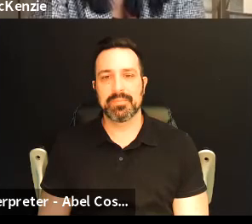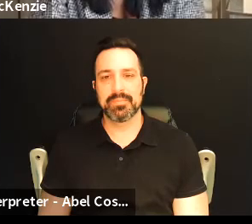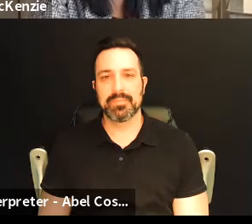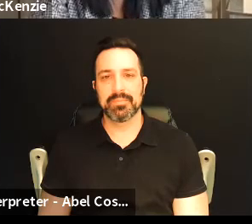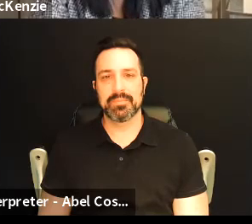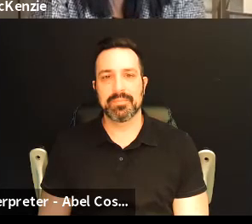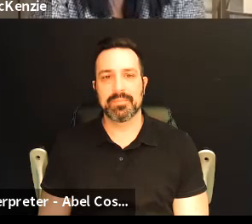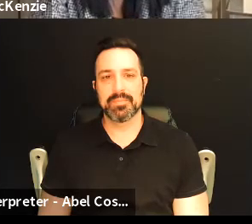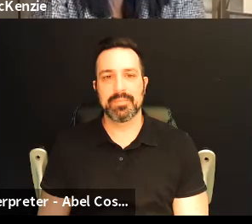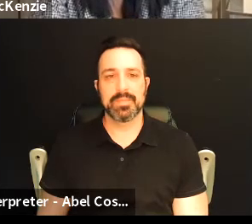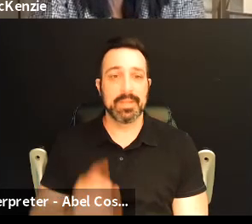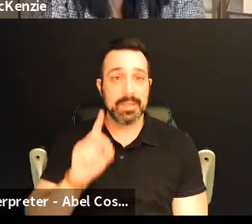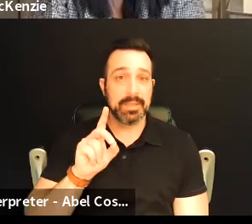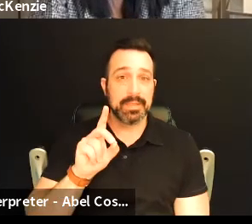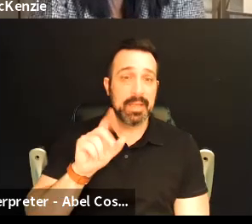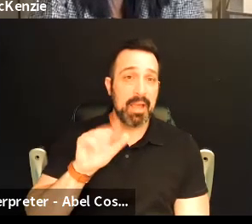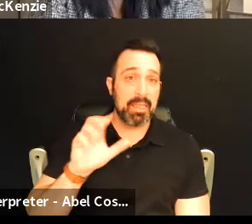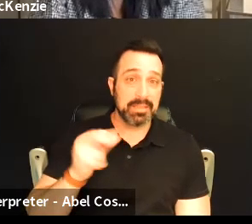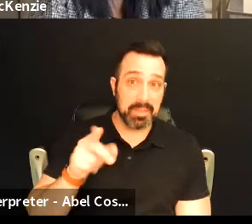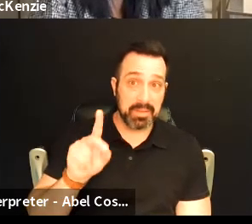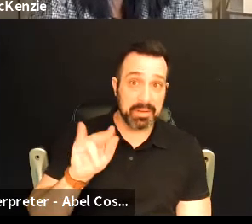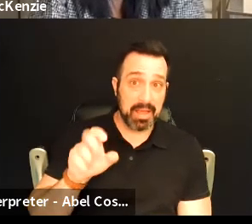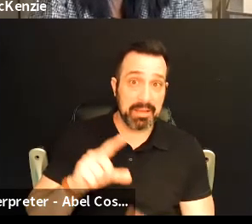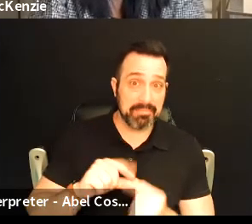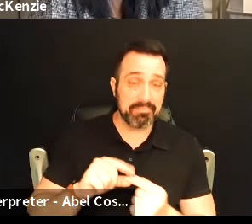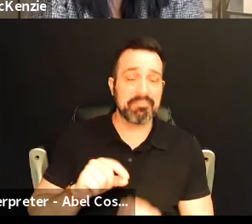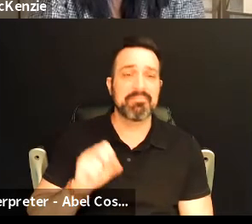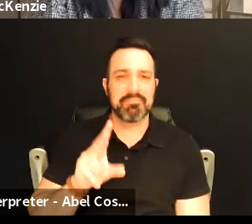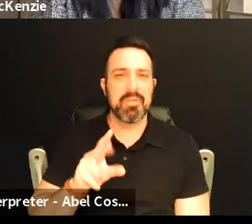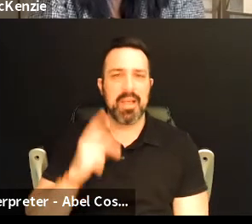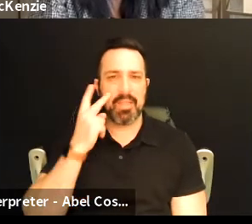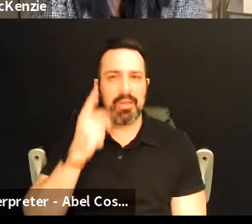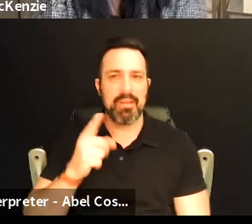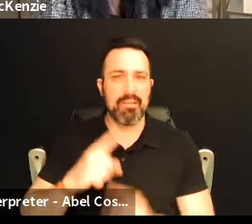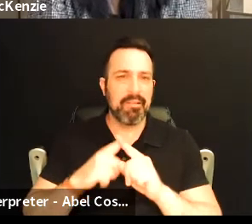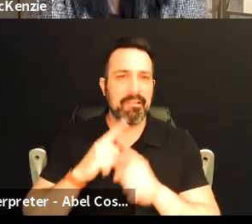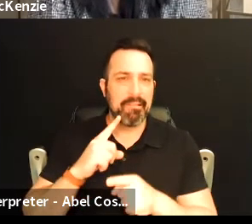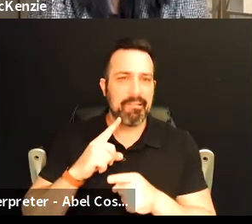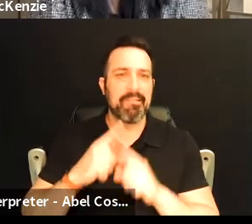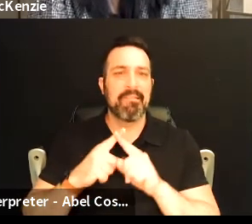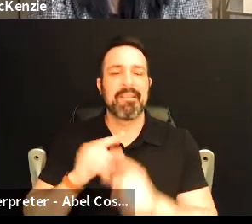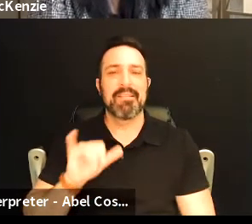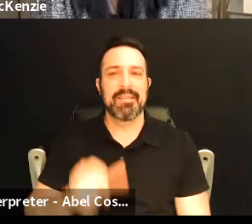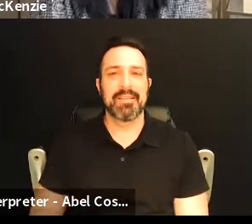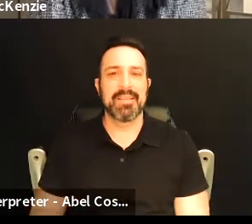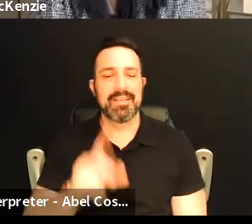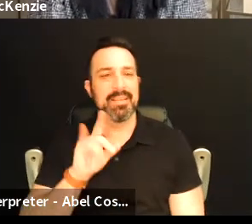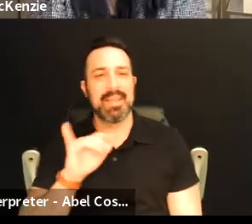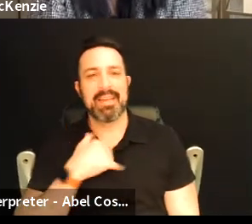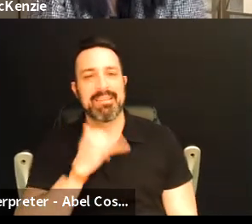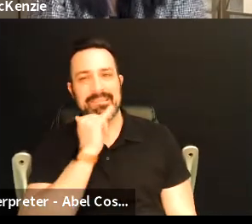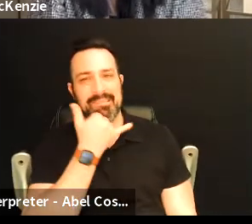jane were you gonna say something yeah okay i thought i saw you unmute that's why it was an accident